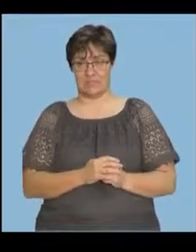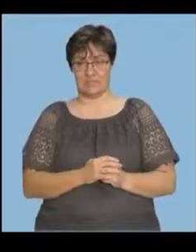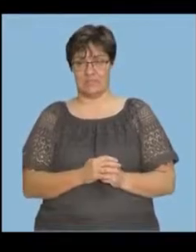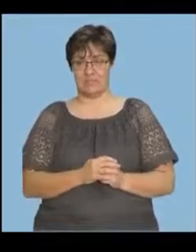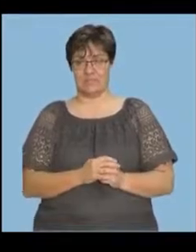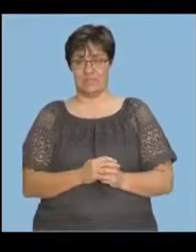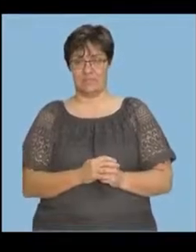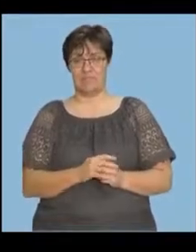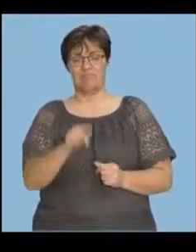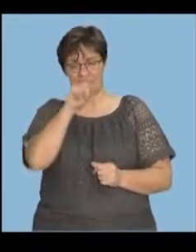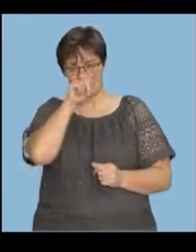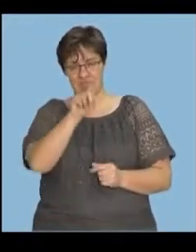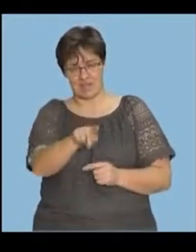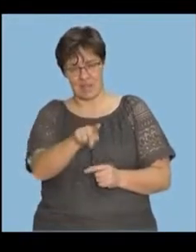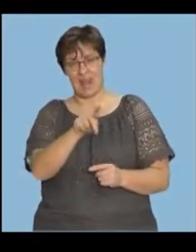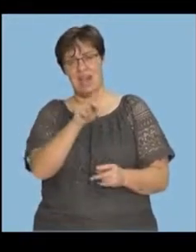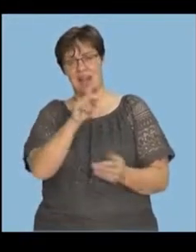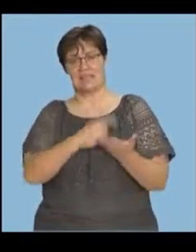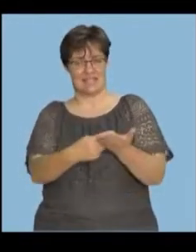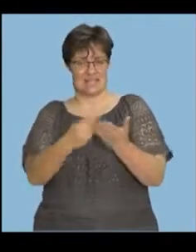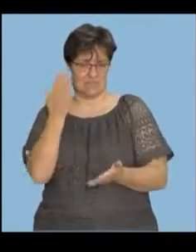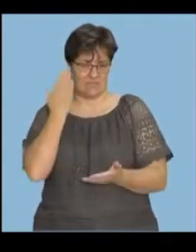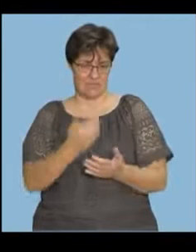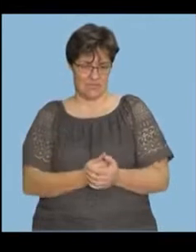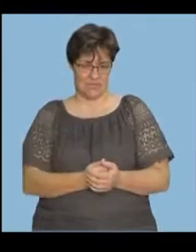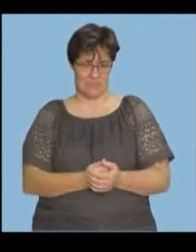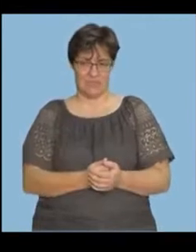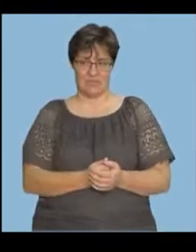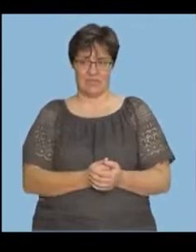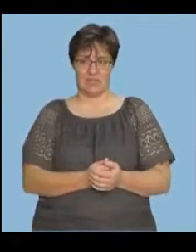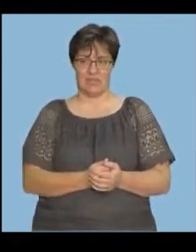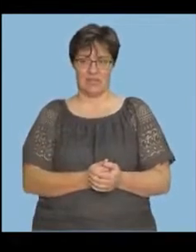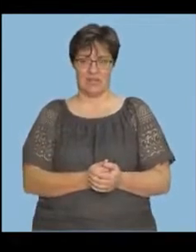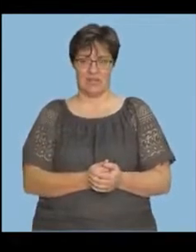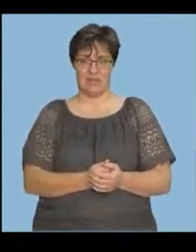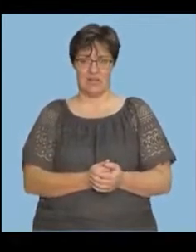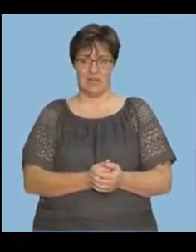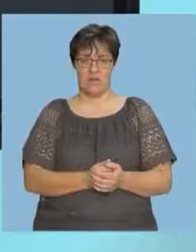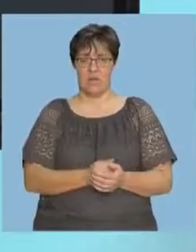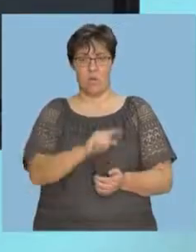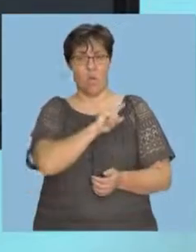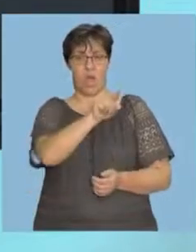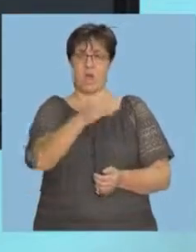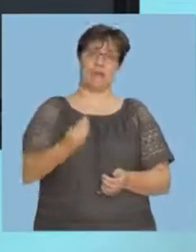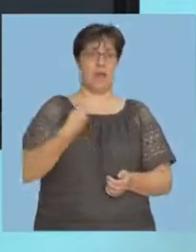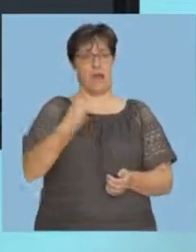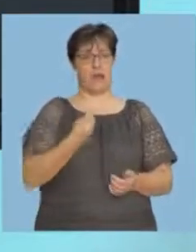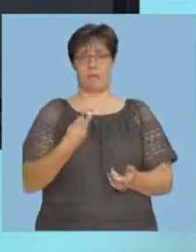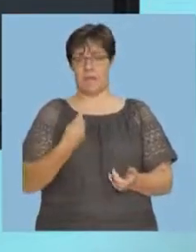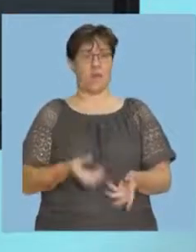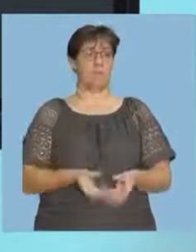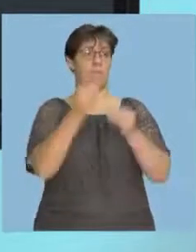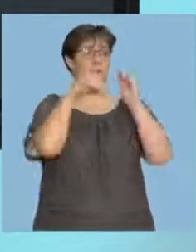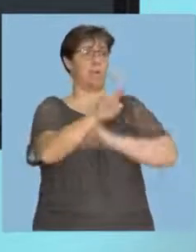This is what I was talking about. So, what it means, it doesn't mean because you're young, you cannot be